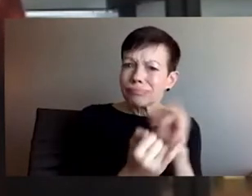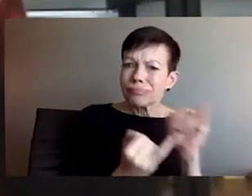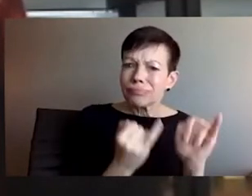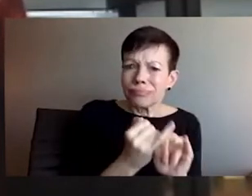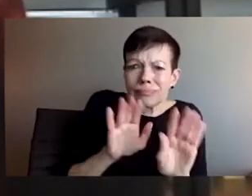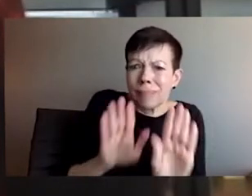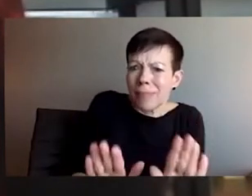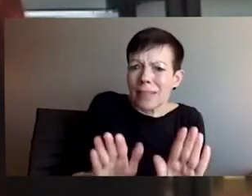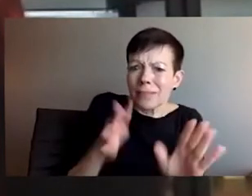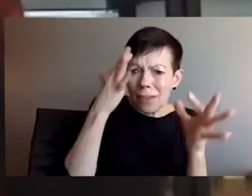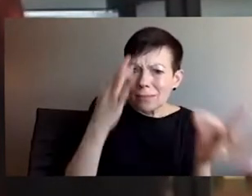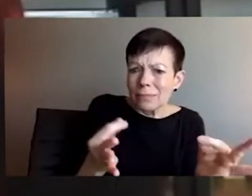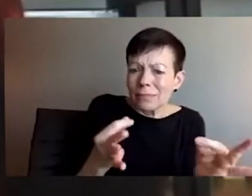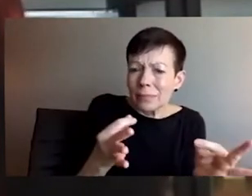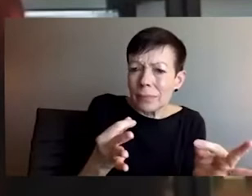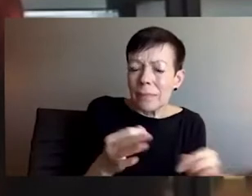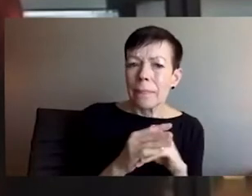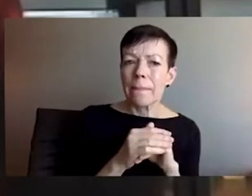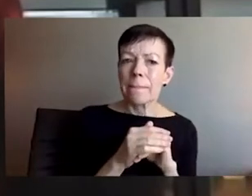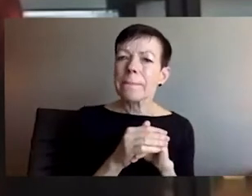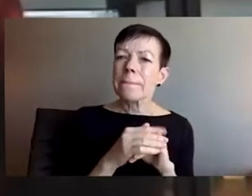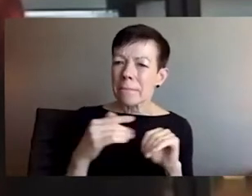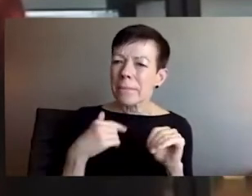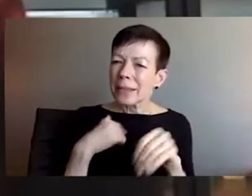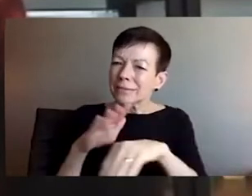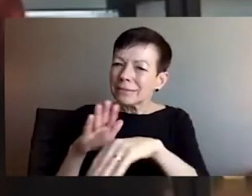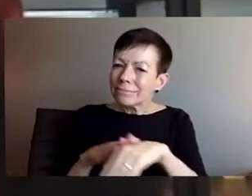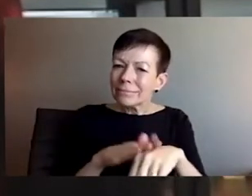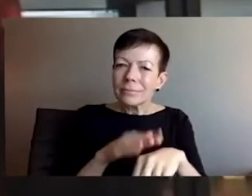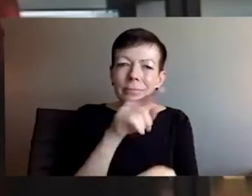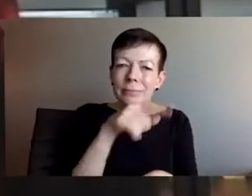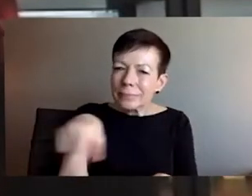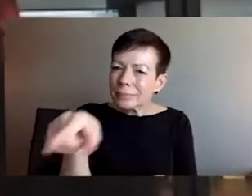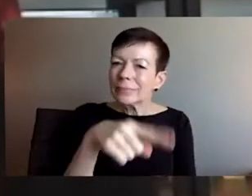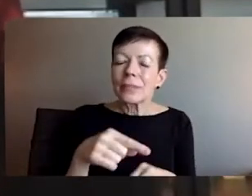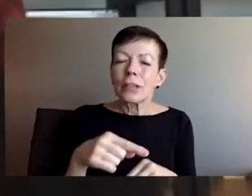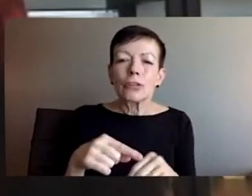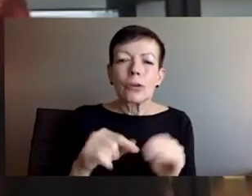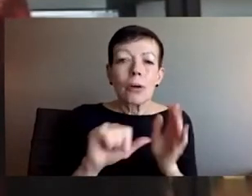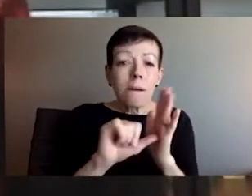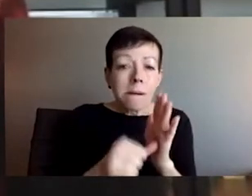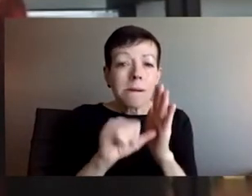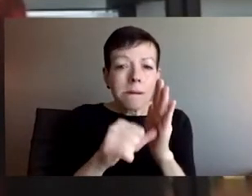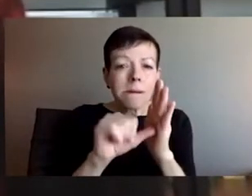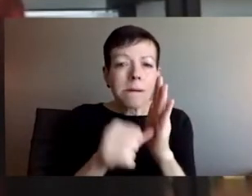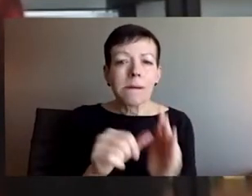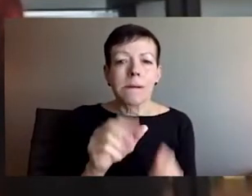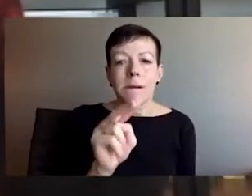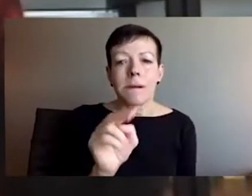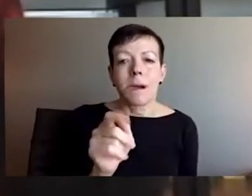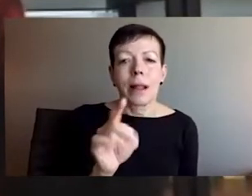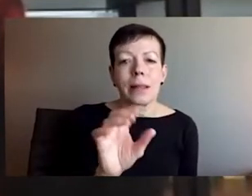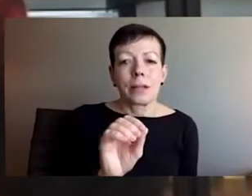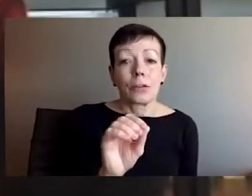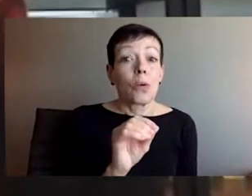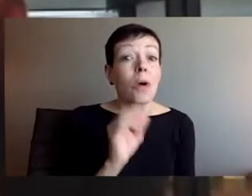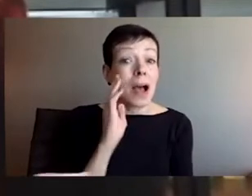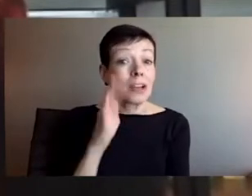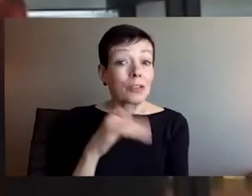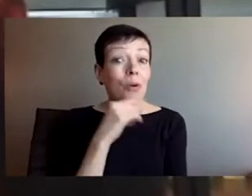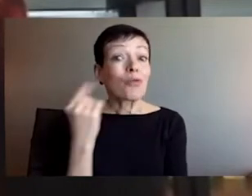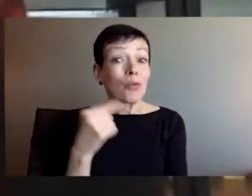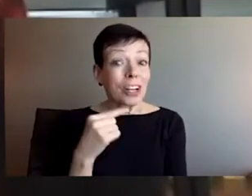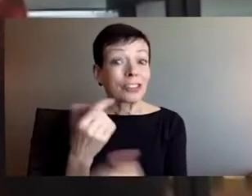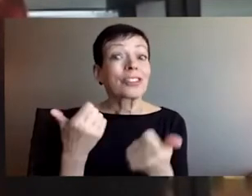furthermore, um, it seems clear that whether or not, uh, uh, you know, a sovereign state wants to join an international